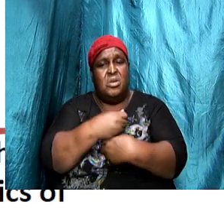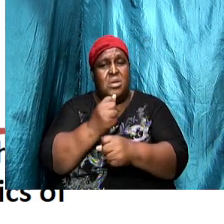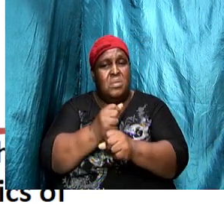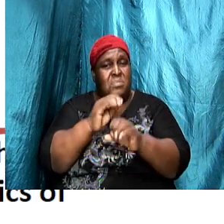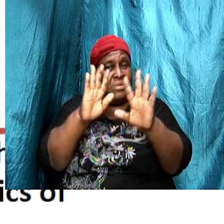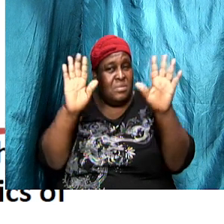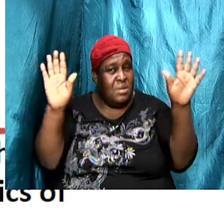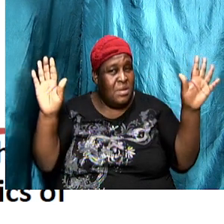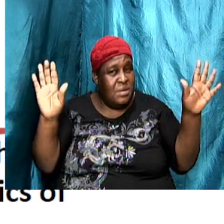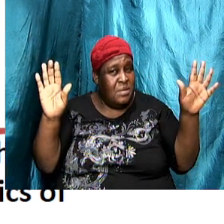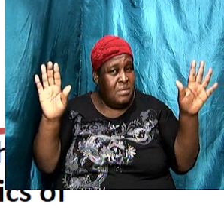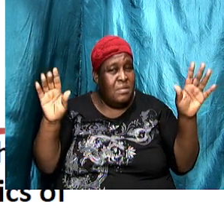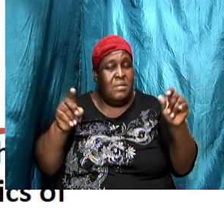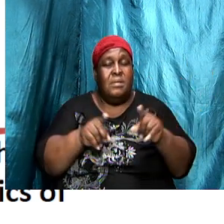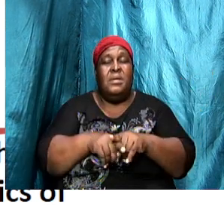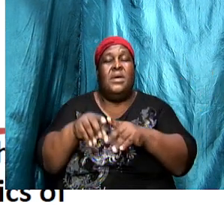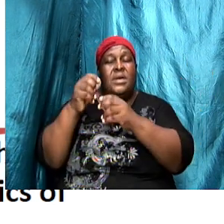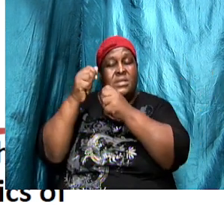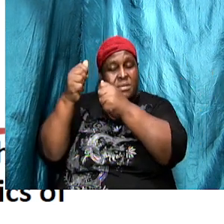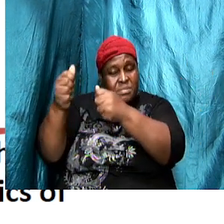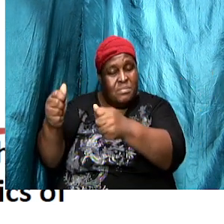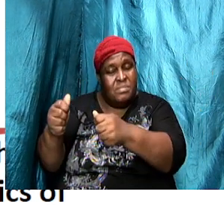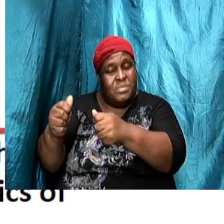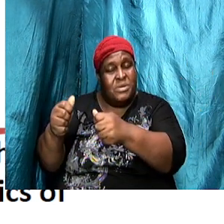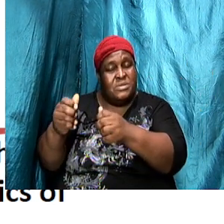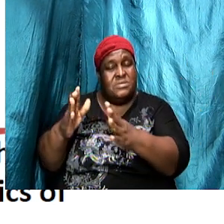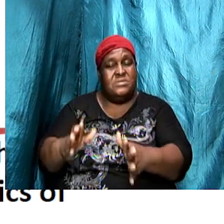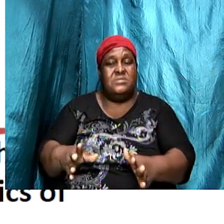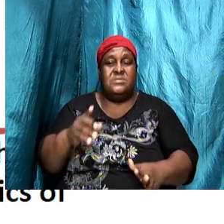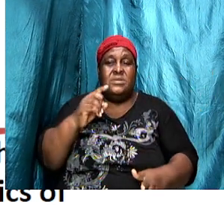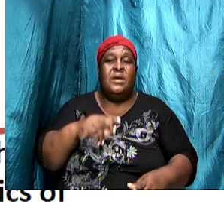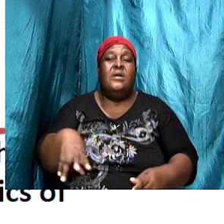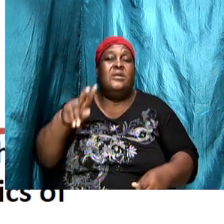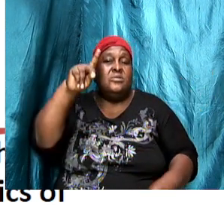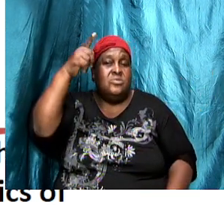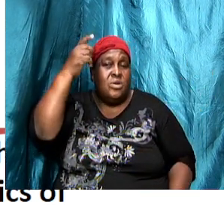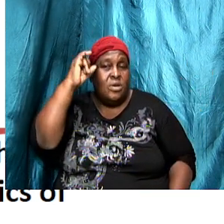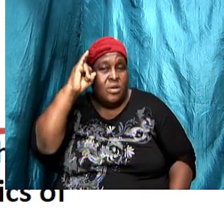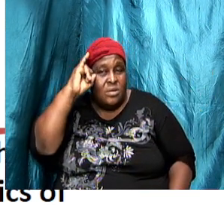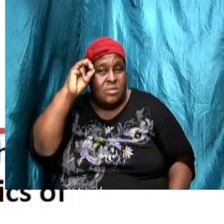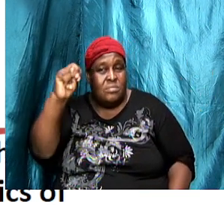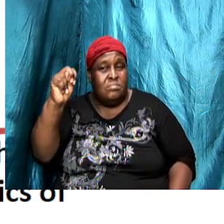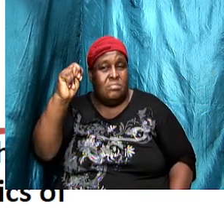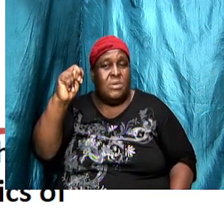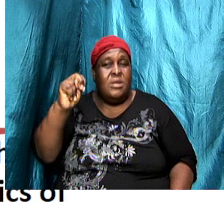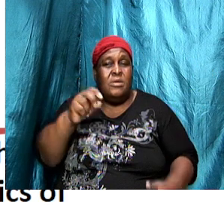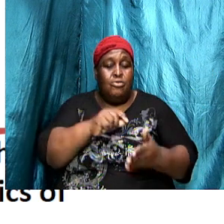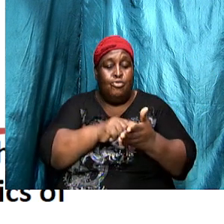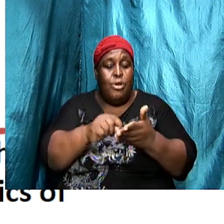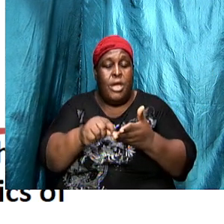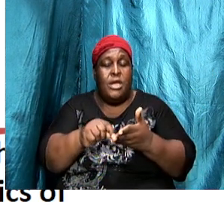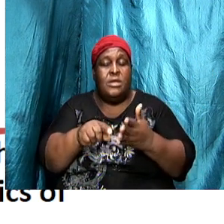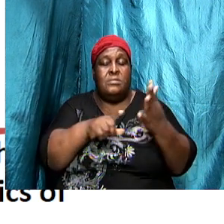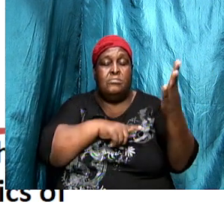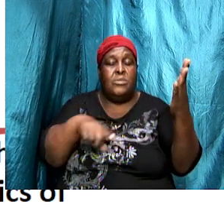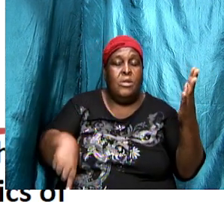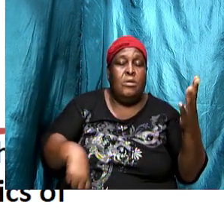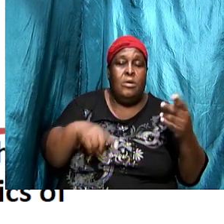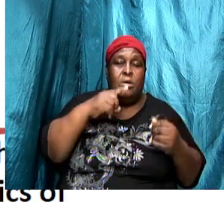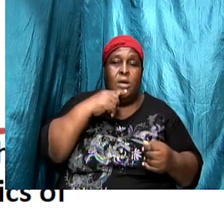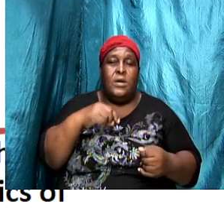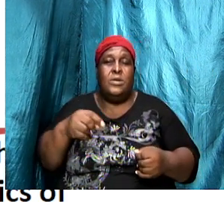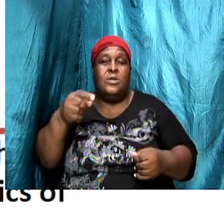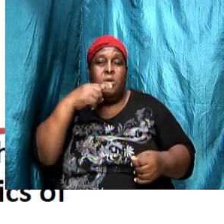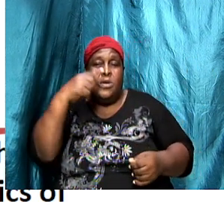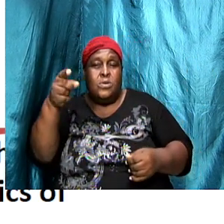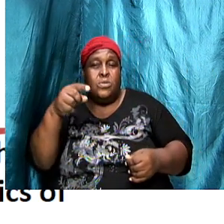the apostle penned what the Lord told him and then notice when I made the point a short while ago that